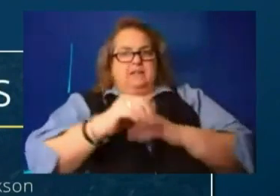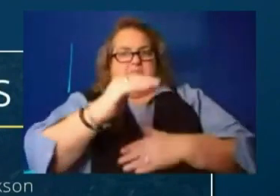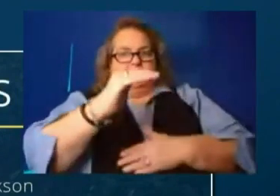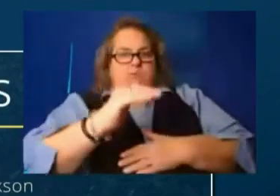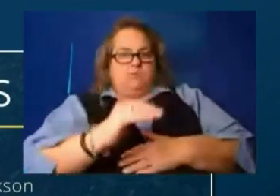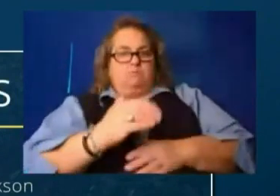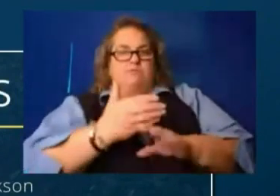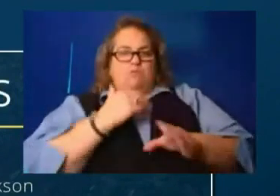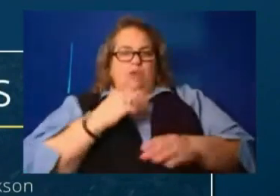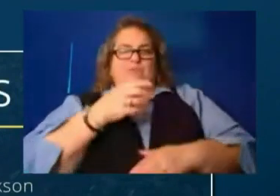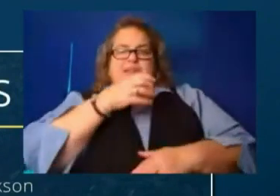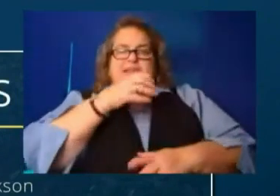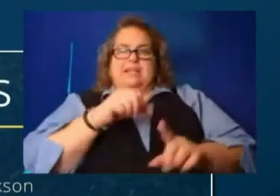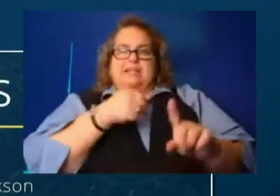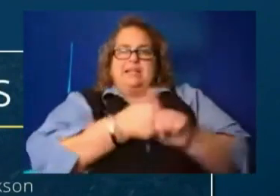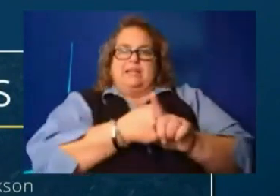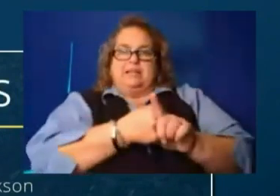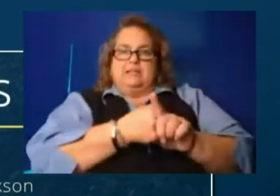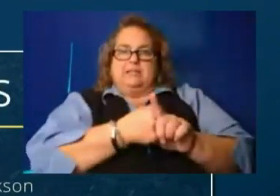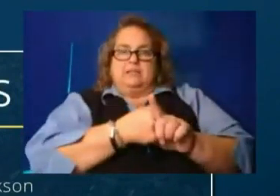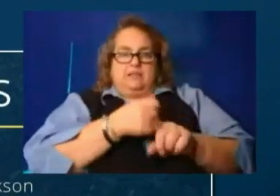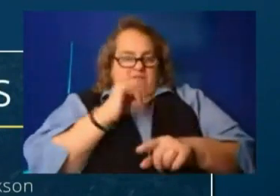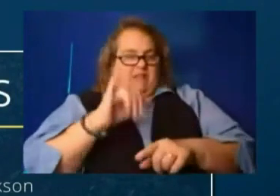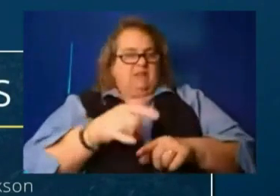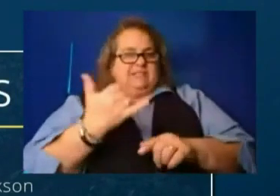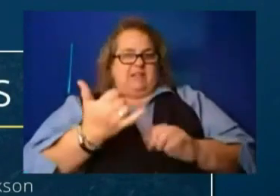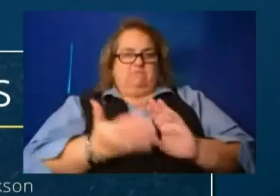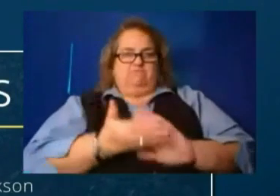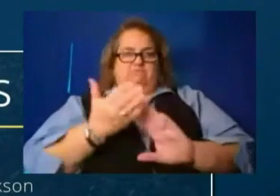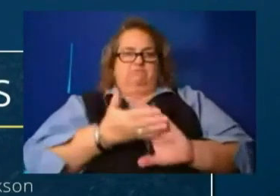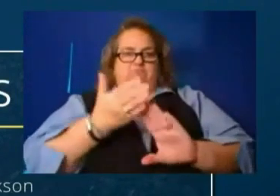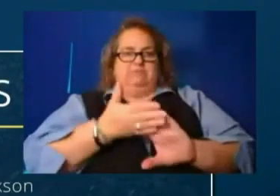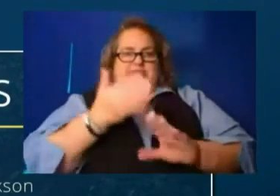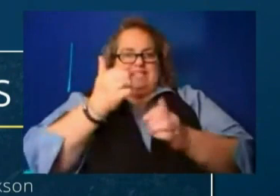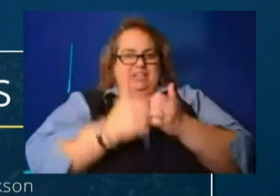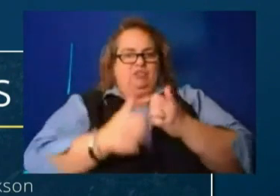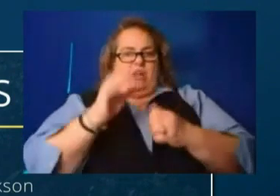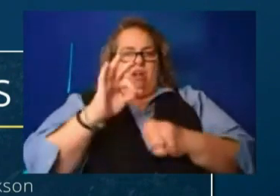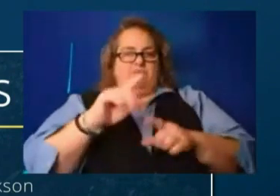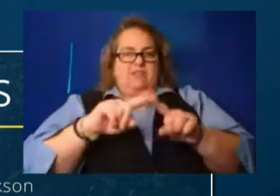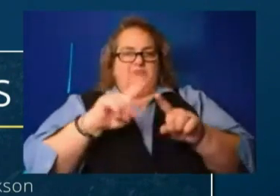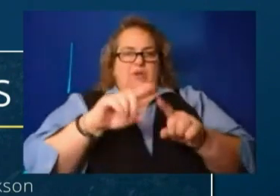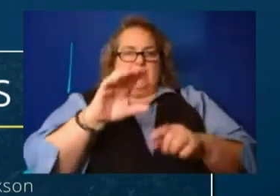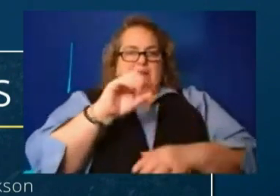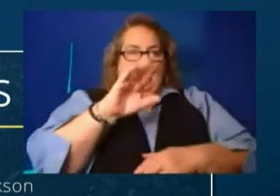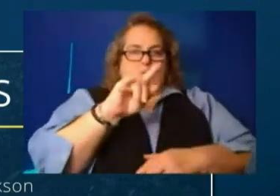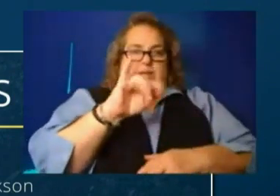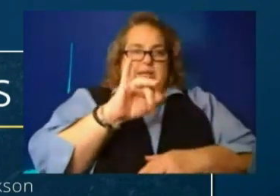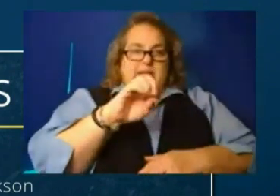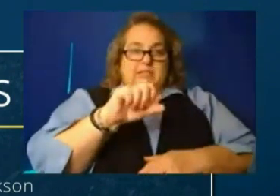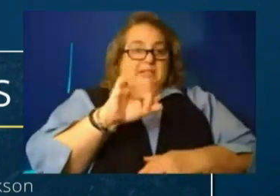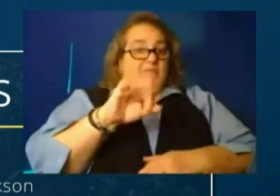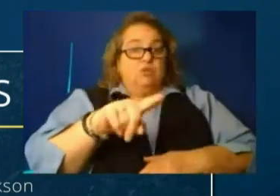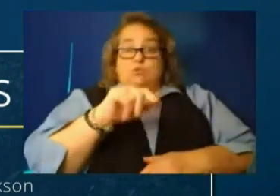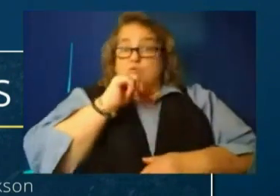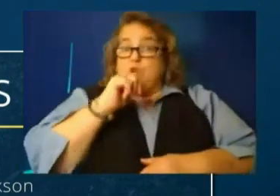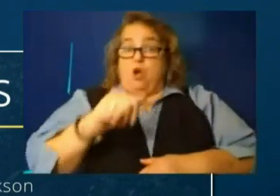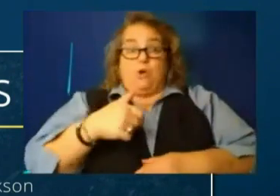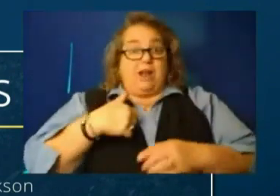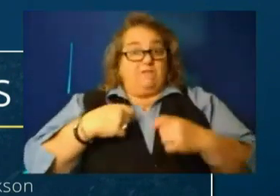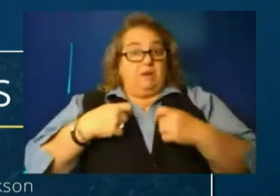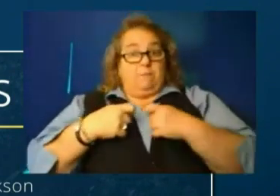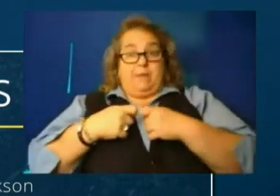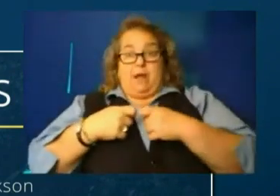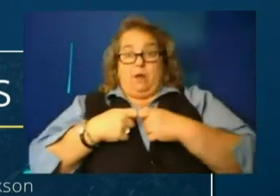Uh, these are up and operational in each of the counties. If you don't have power, if you don't have a cool place to be